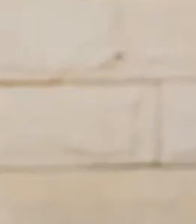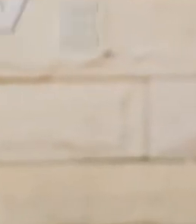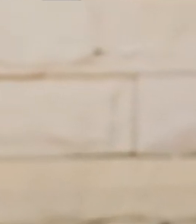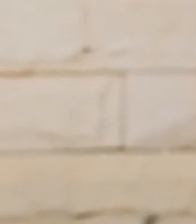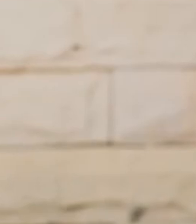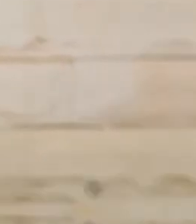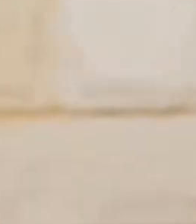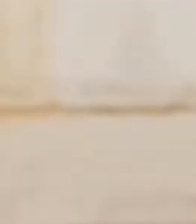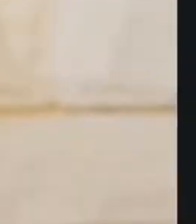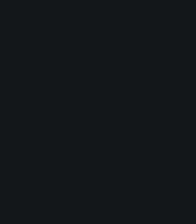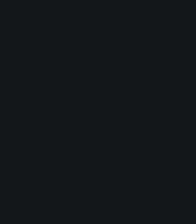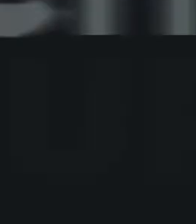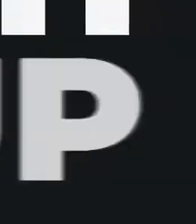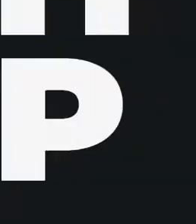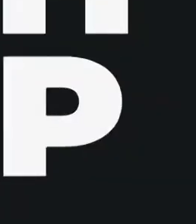We'll be right back.